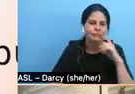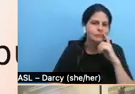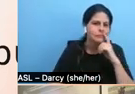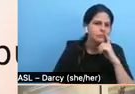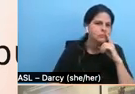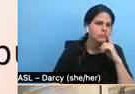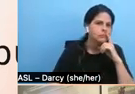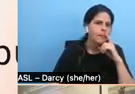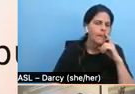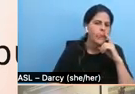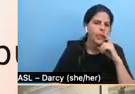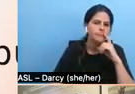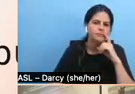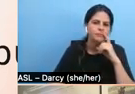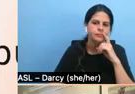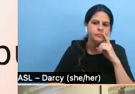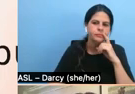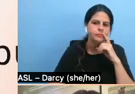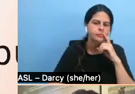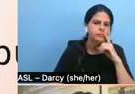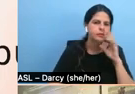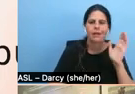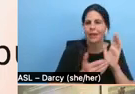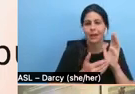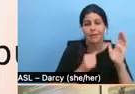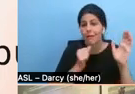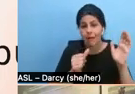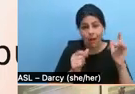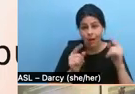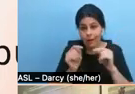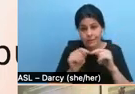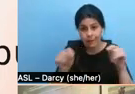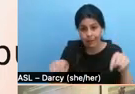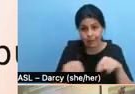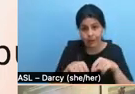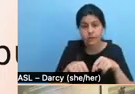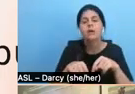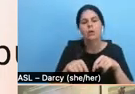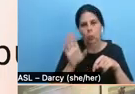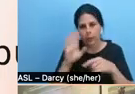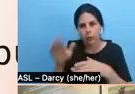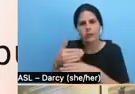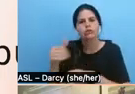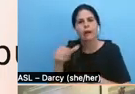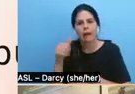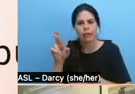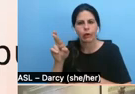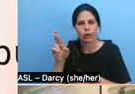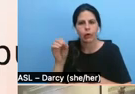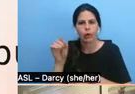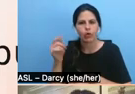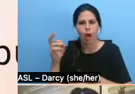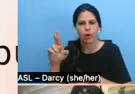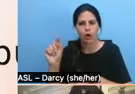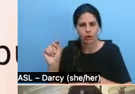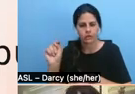So again, this is not a budget template. We're going to share in chat the Robert Behar intro to budgeting for